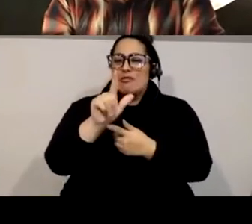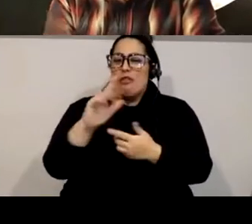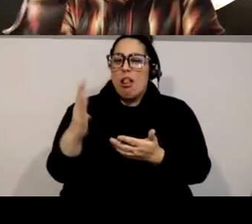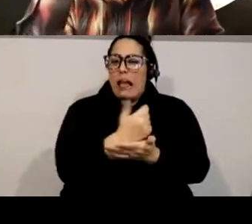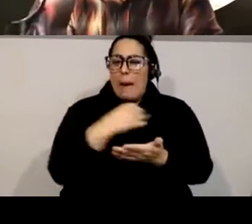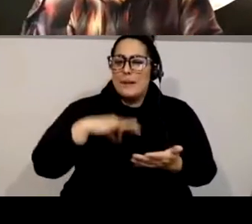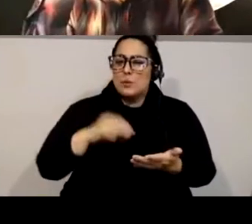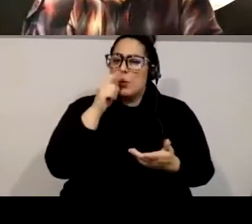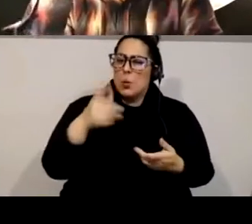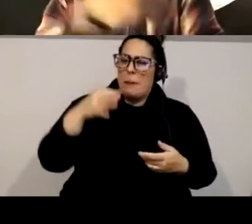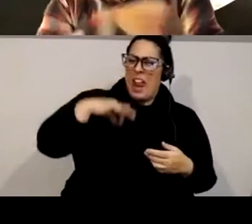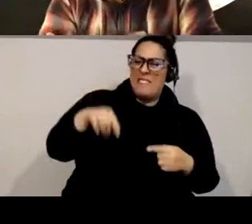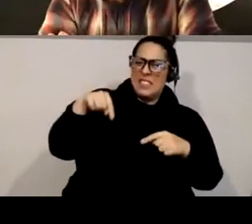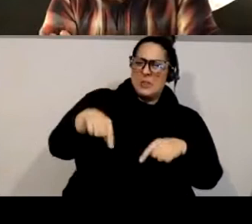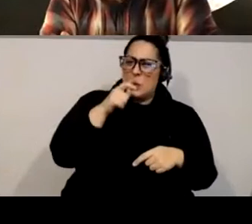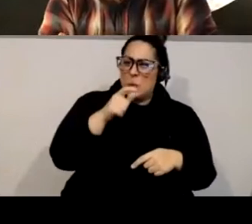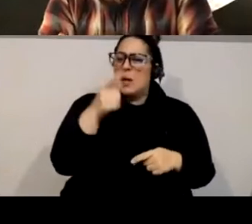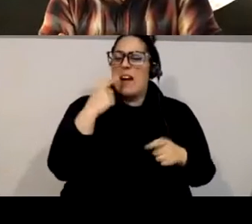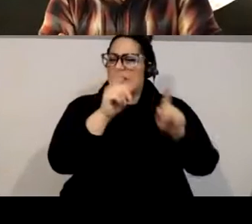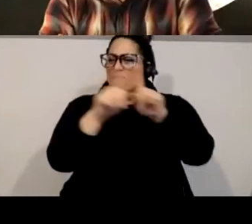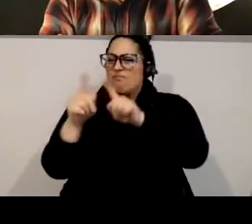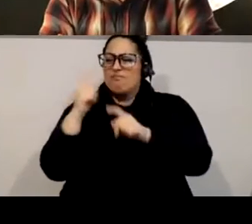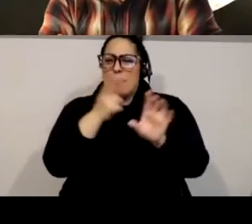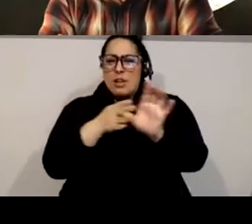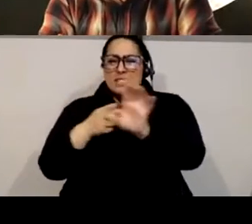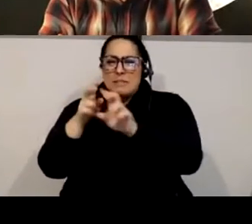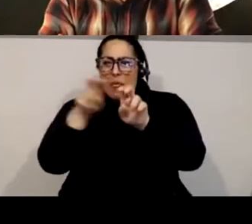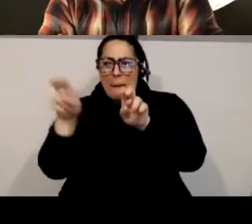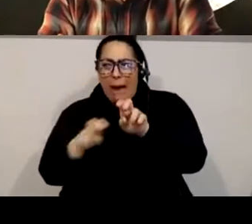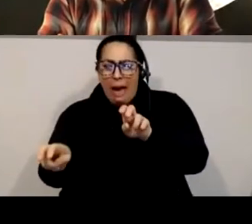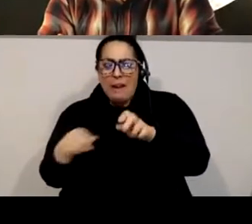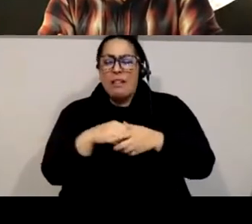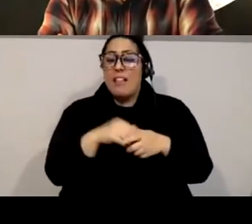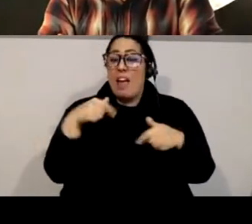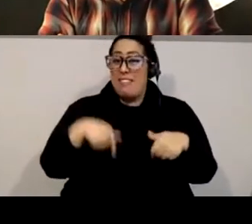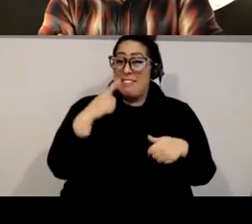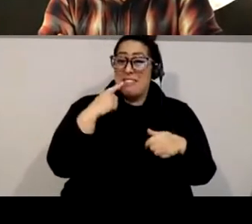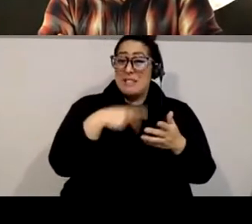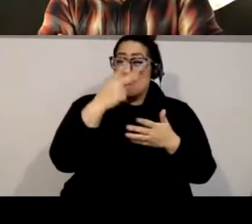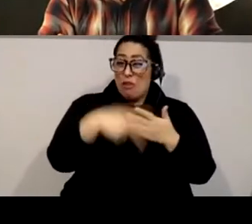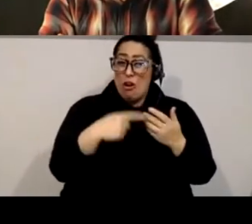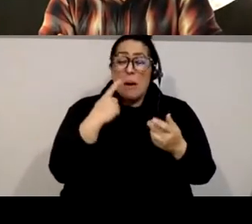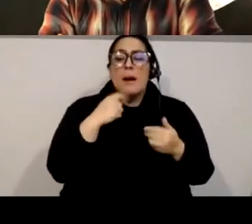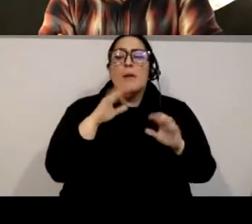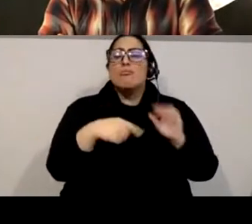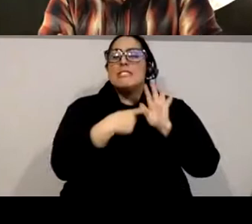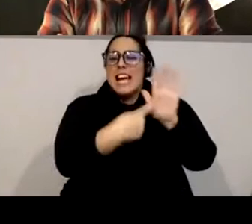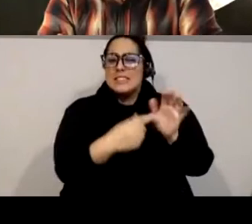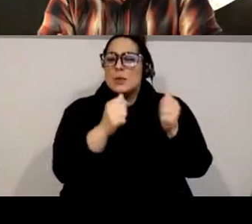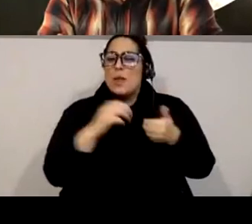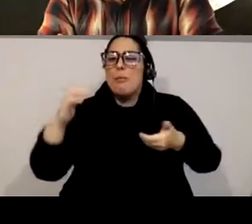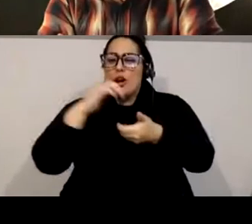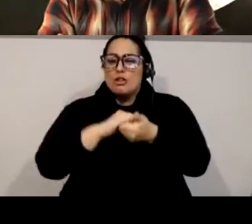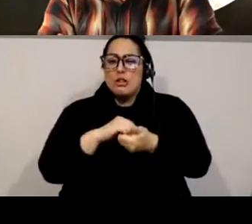Redstar, and DJ Rekha, moderated by Hraad Bartanian. This program is presented in partnership between the Shelley and Donald Rubin Foundation